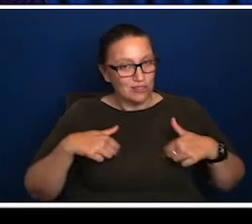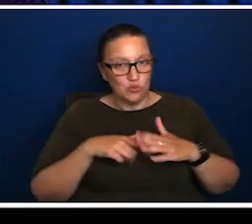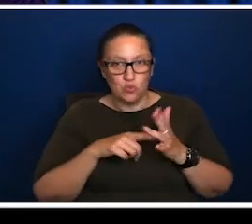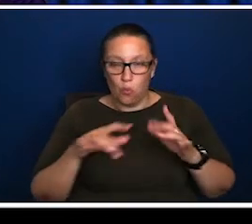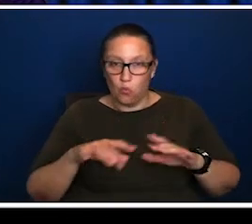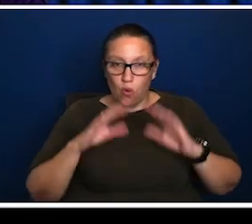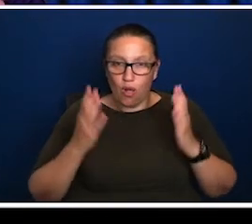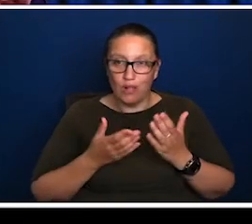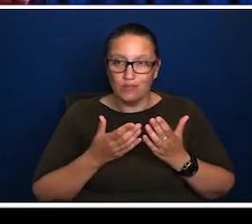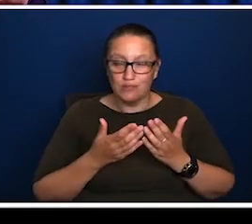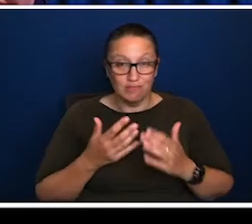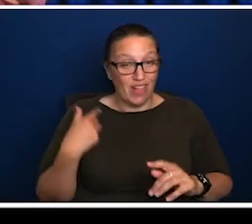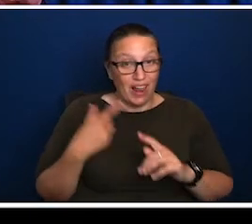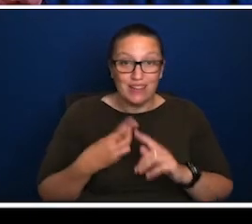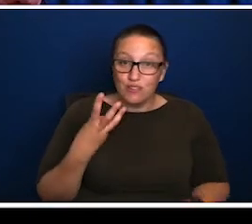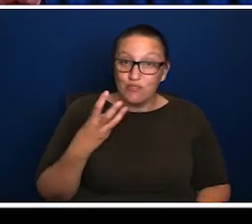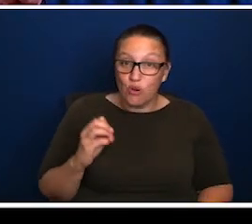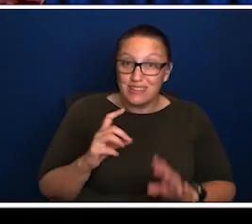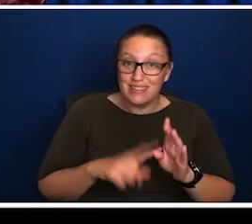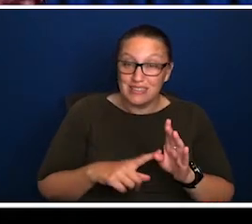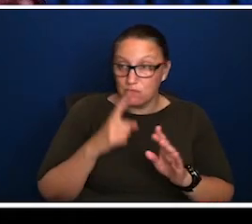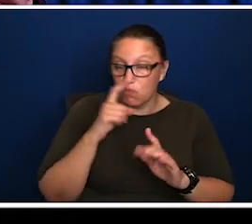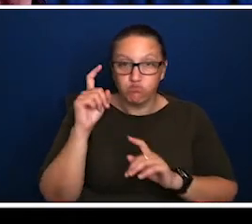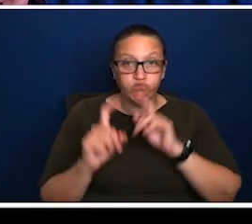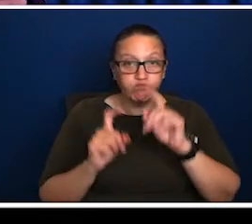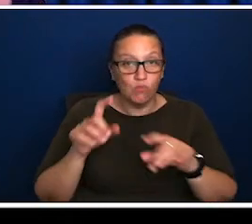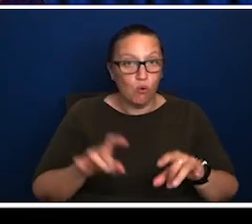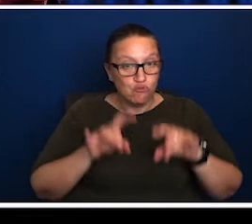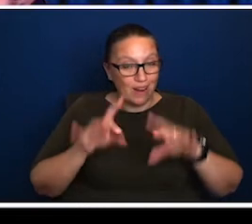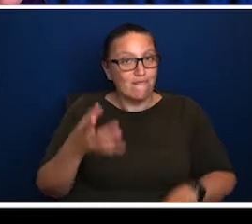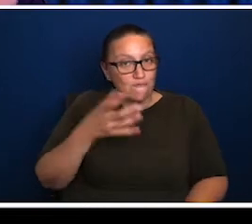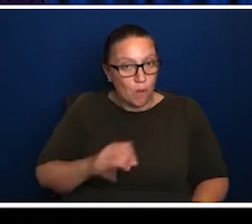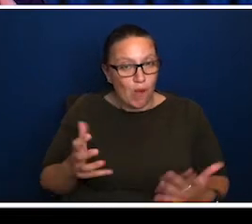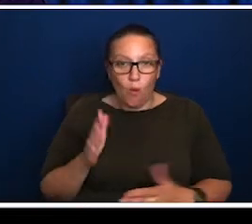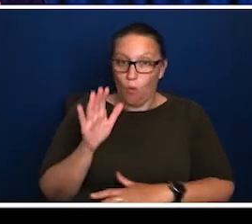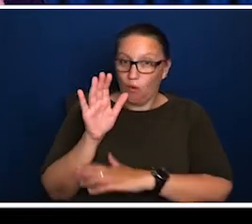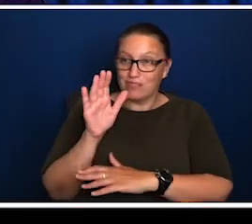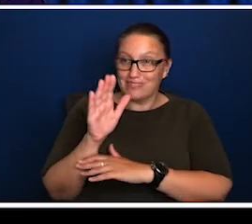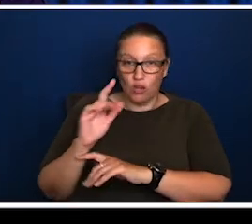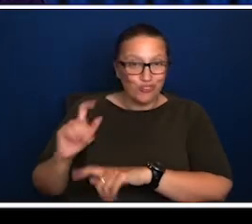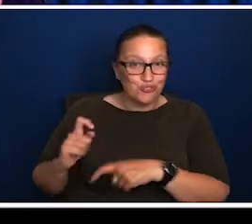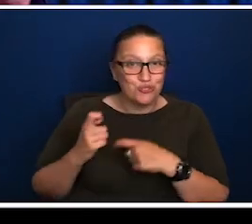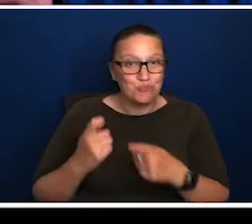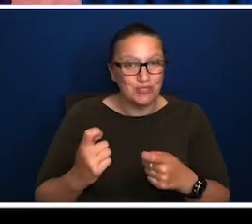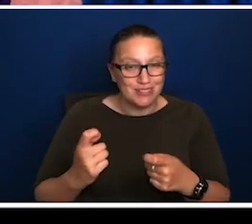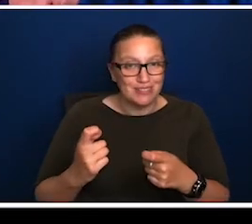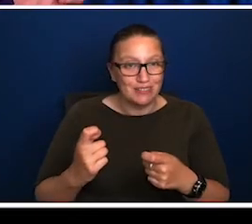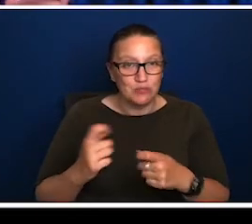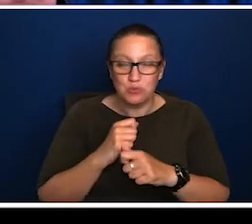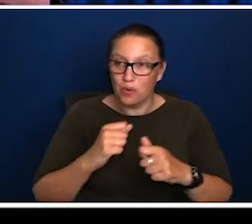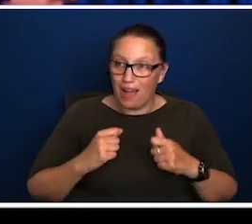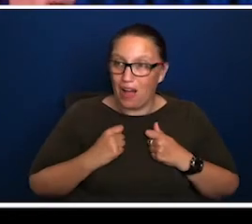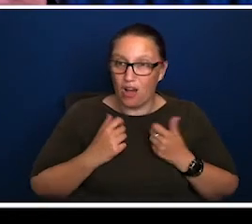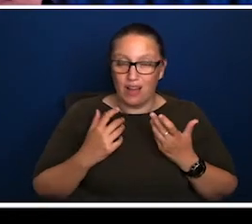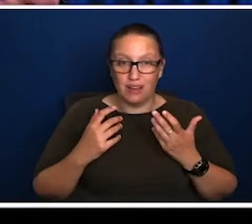overseas sort of contributing to bottom lines of domestic organisations. You think about,